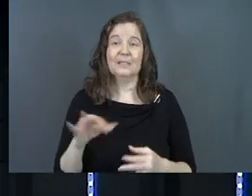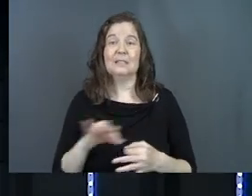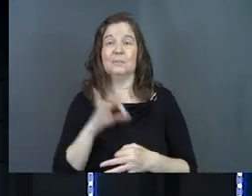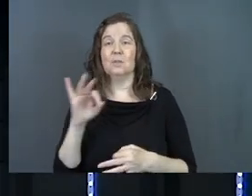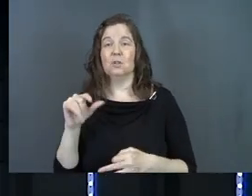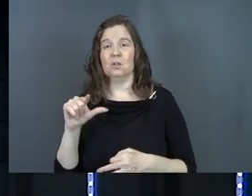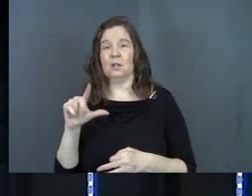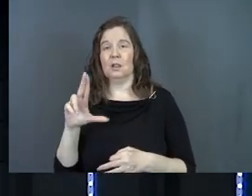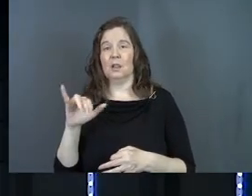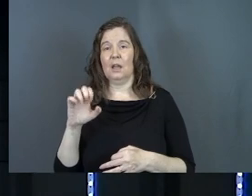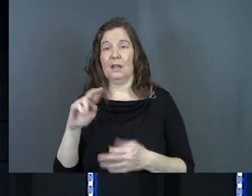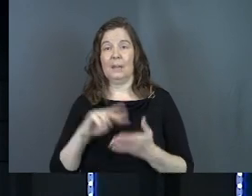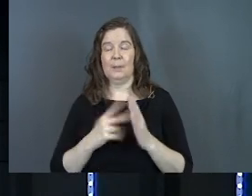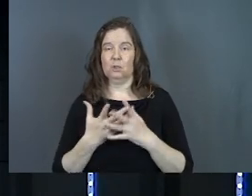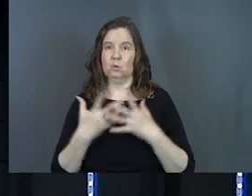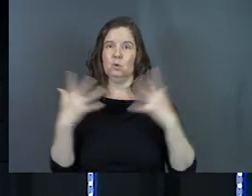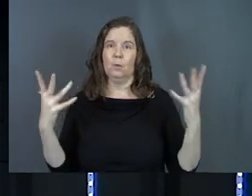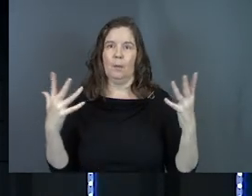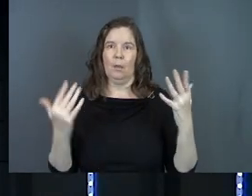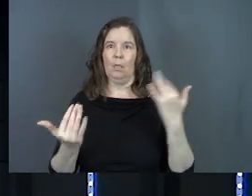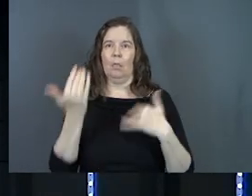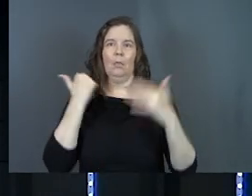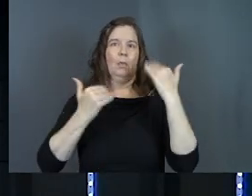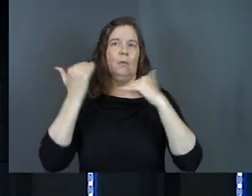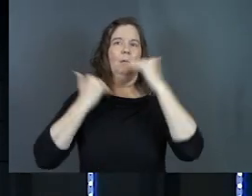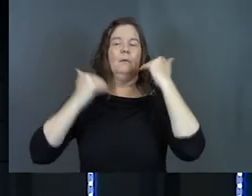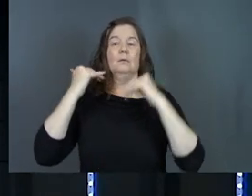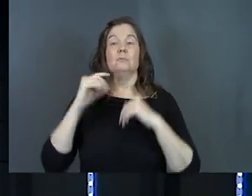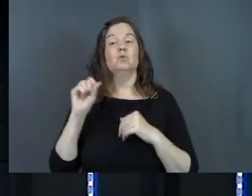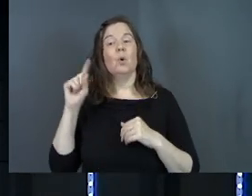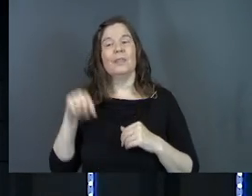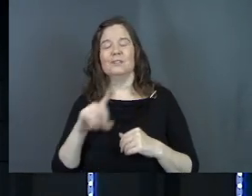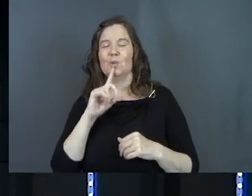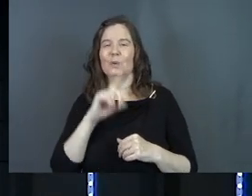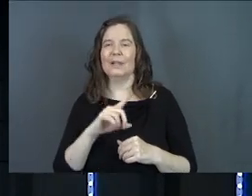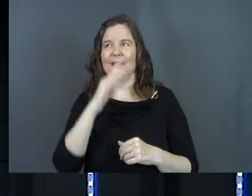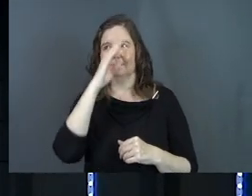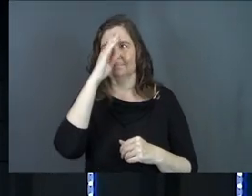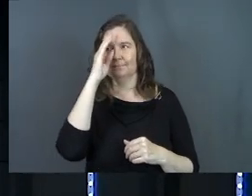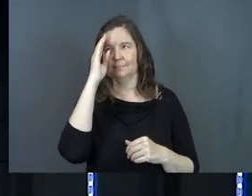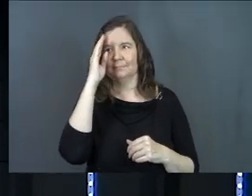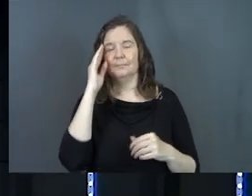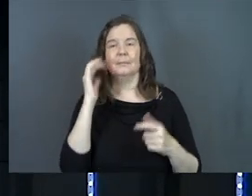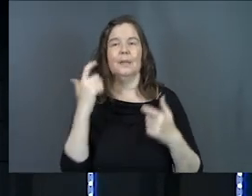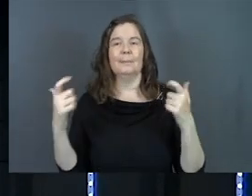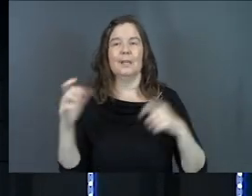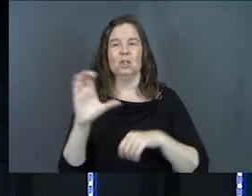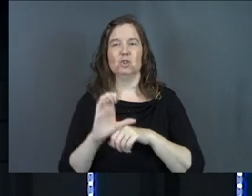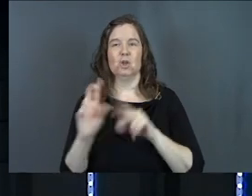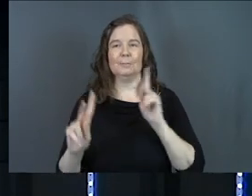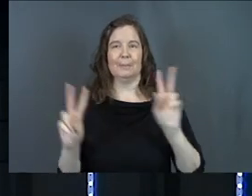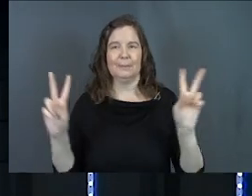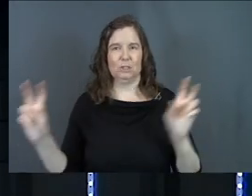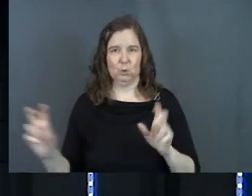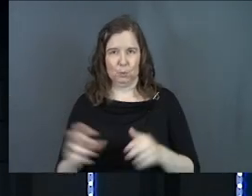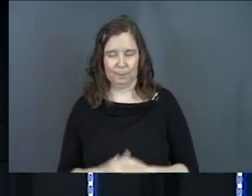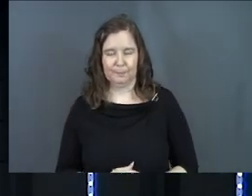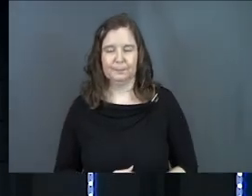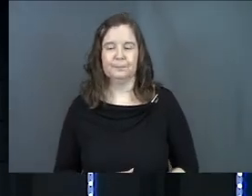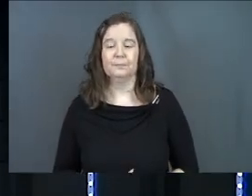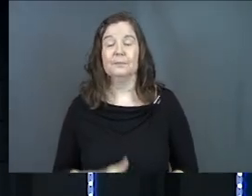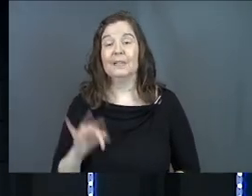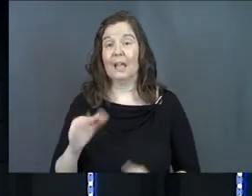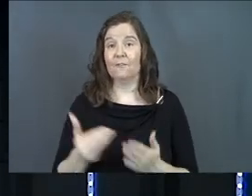Spiritual gluttony. Um, so this is a really big church people issue. Um,